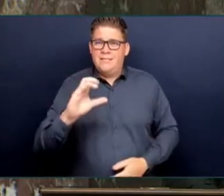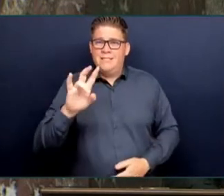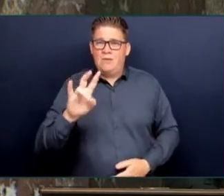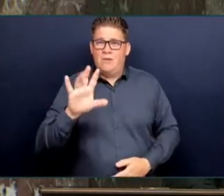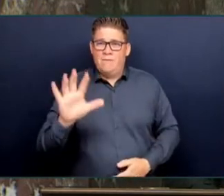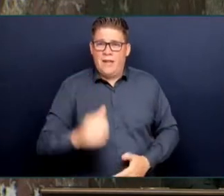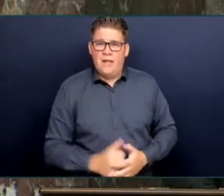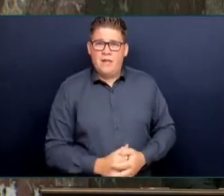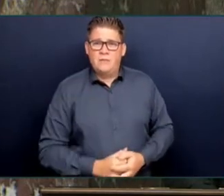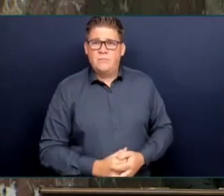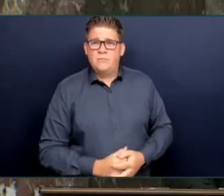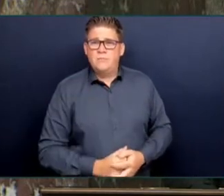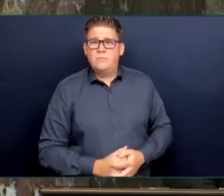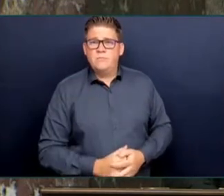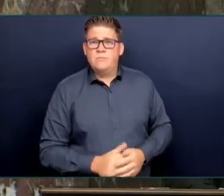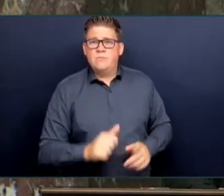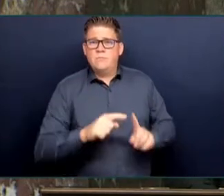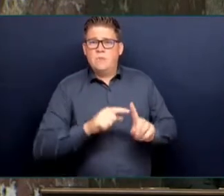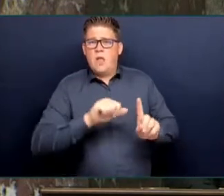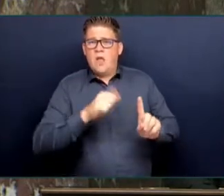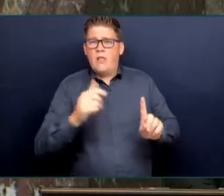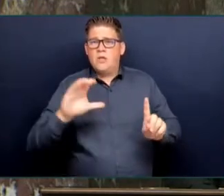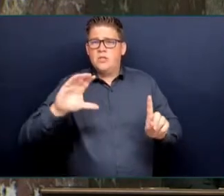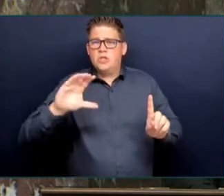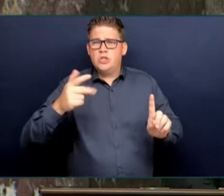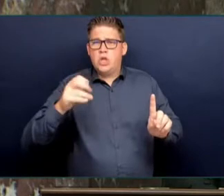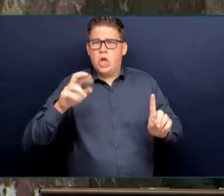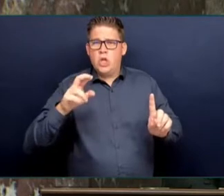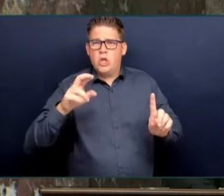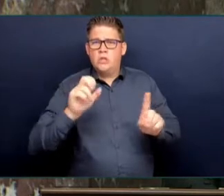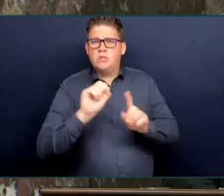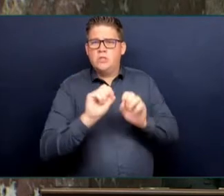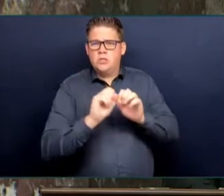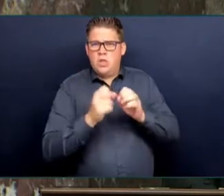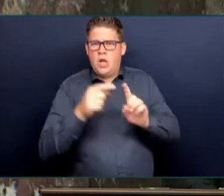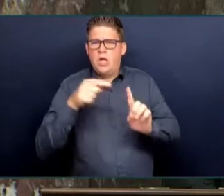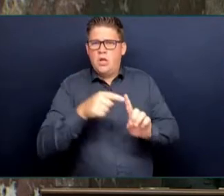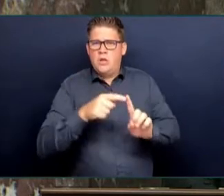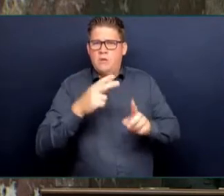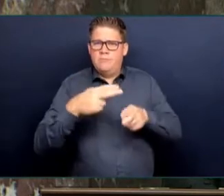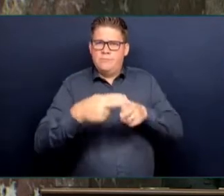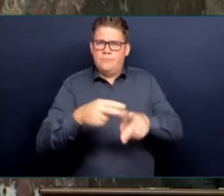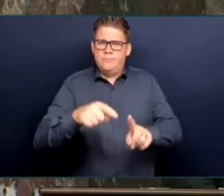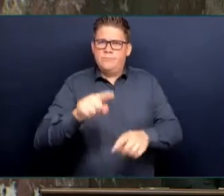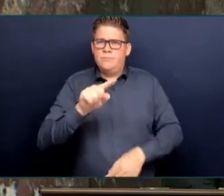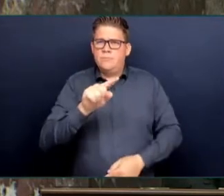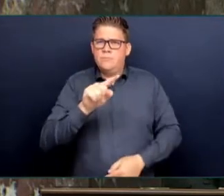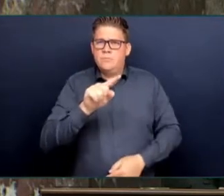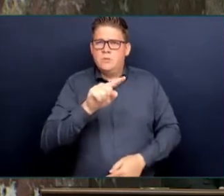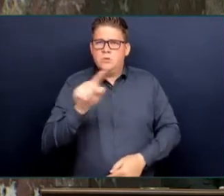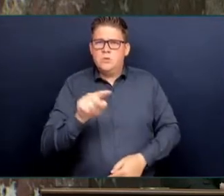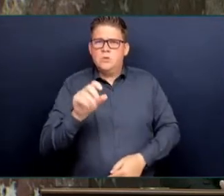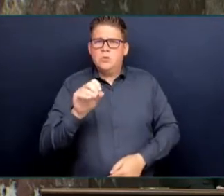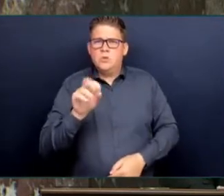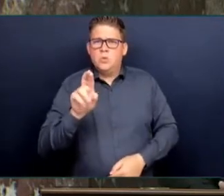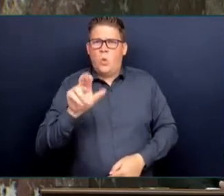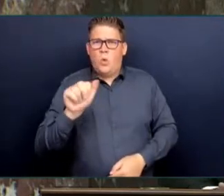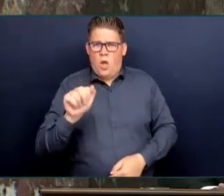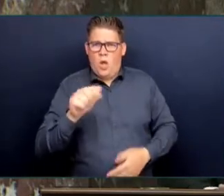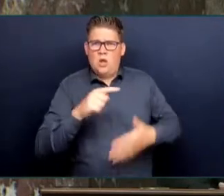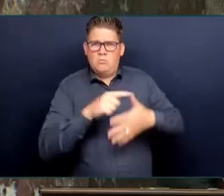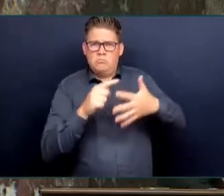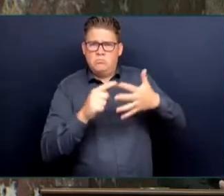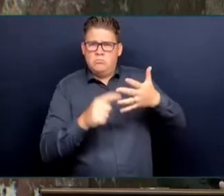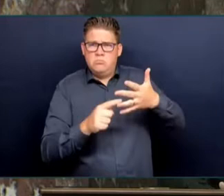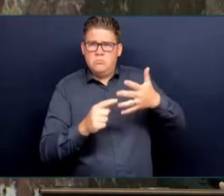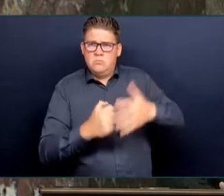are taking the kind of steps that we are taking that I mentioned in my last answer. To suggest there's a lack of action on our part is simply